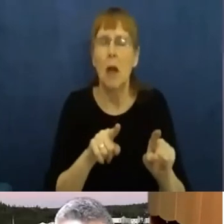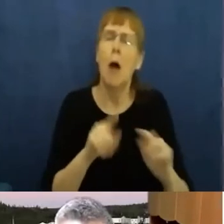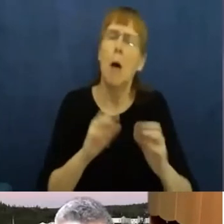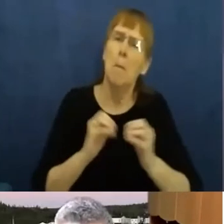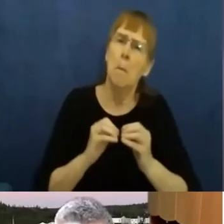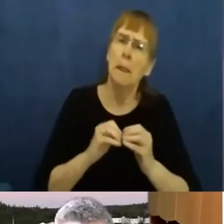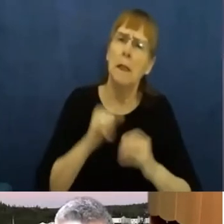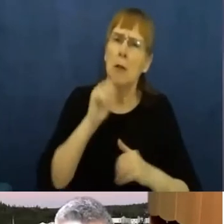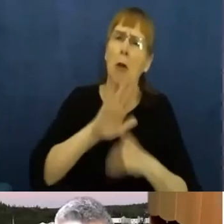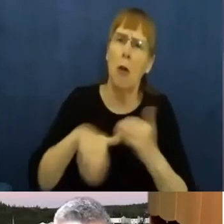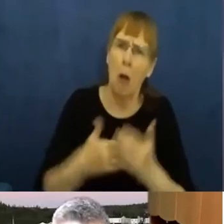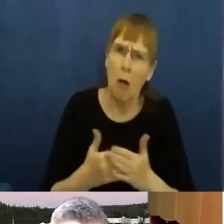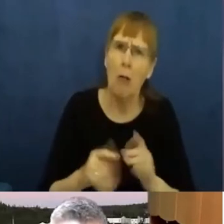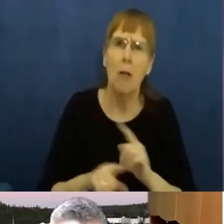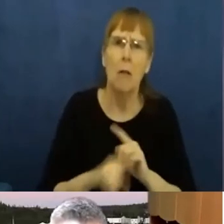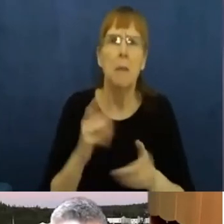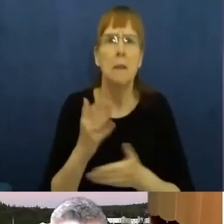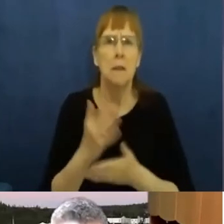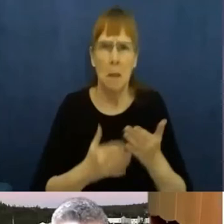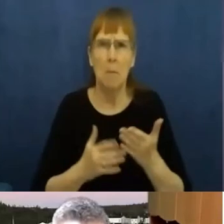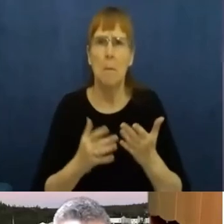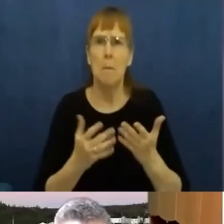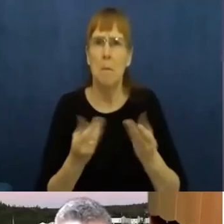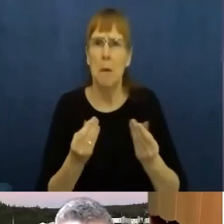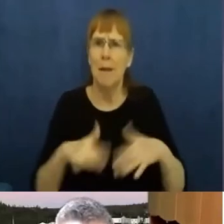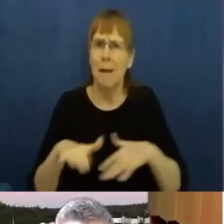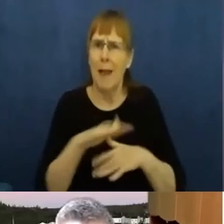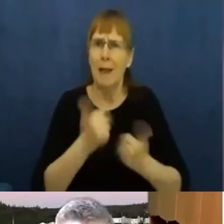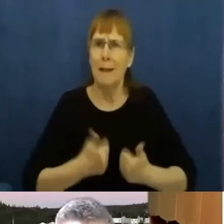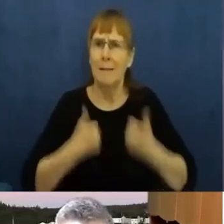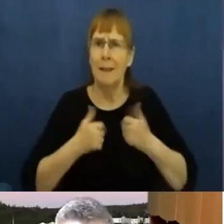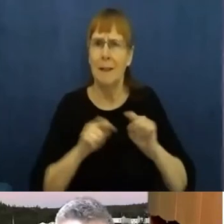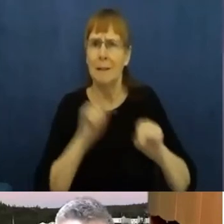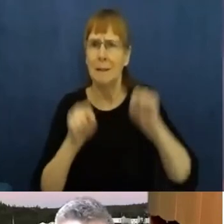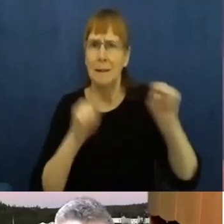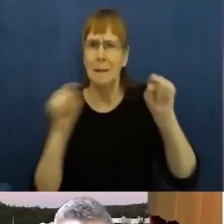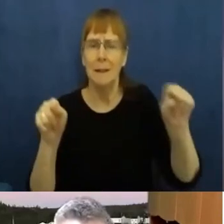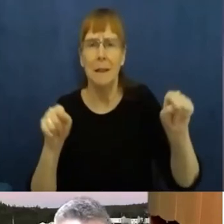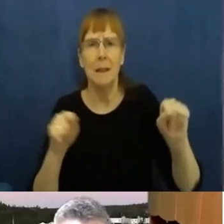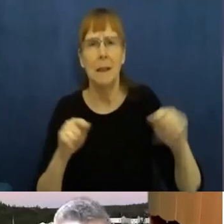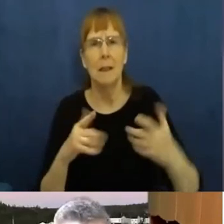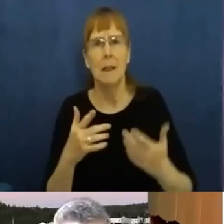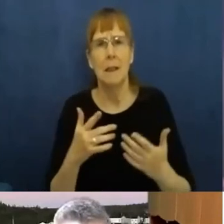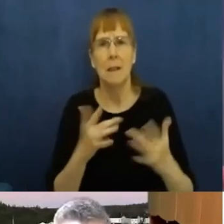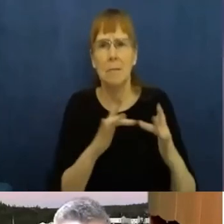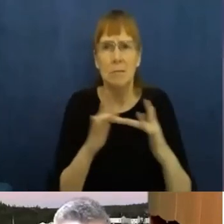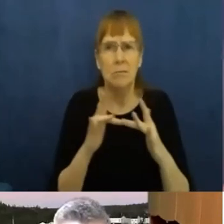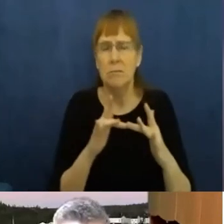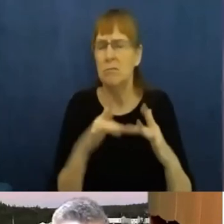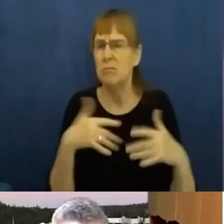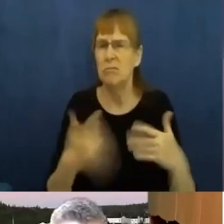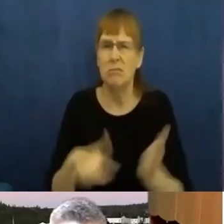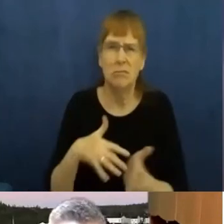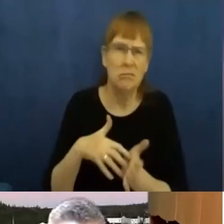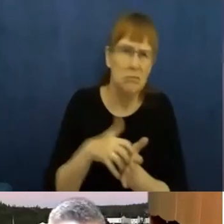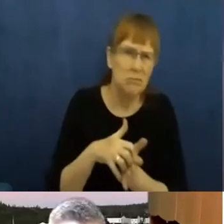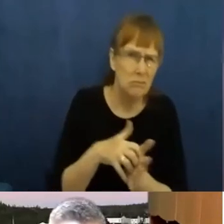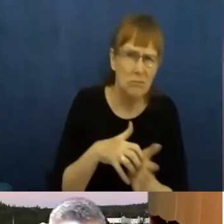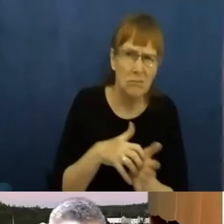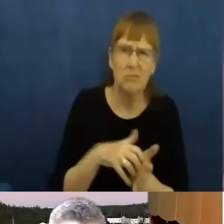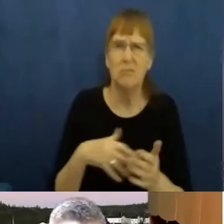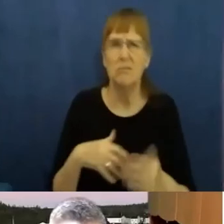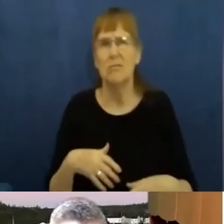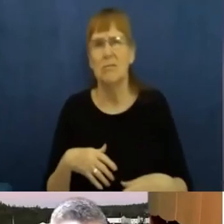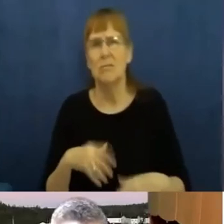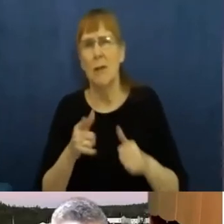but some land based settlements, were having a heck of a time with Internet. Remote First Nations don't have good Internet service.